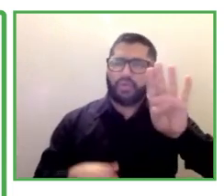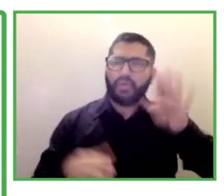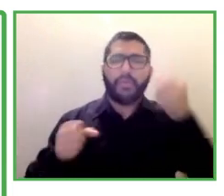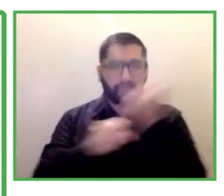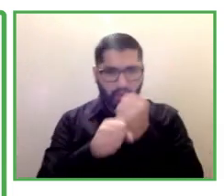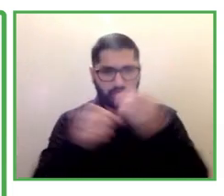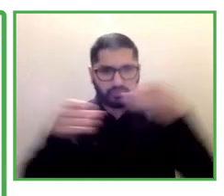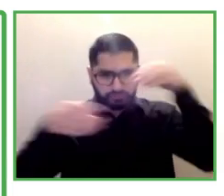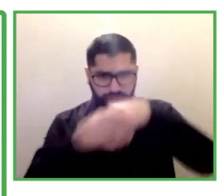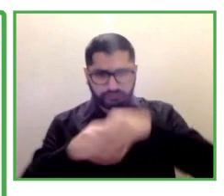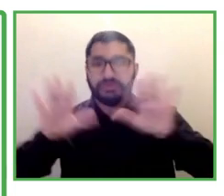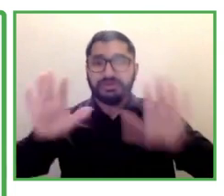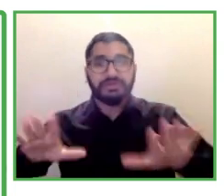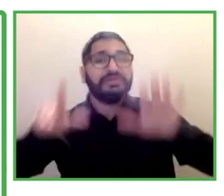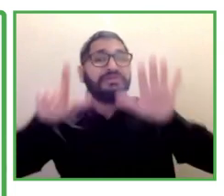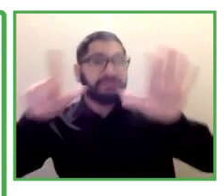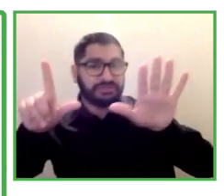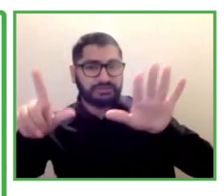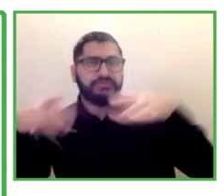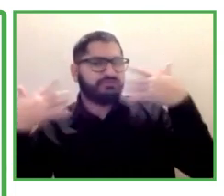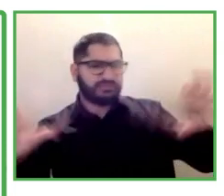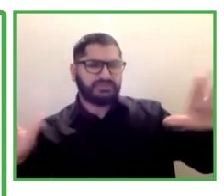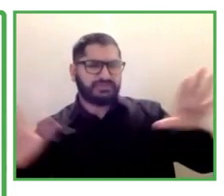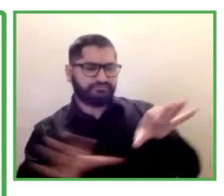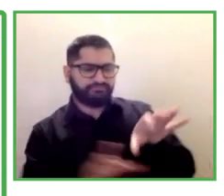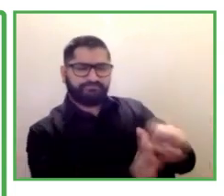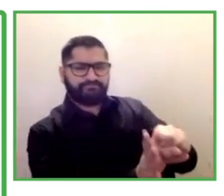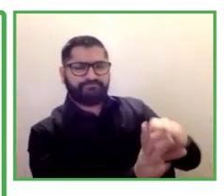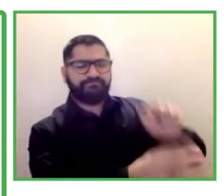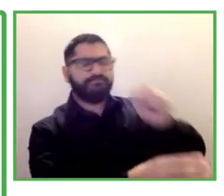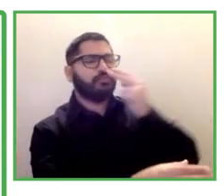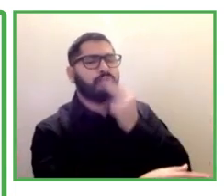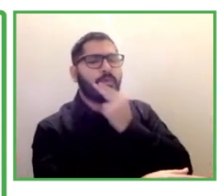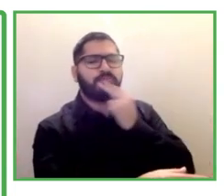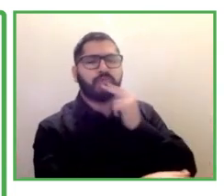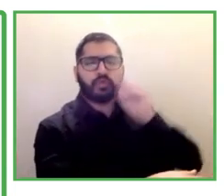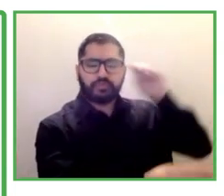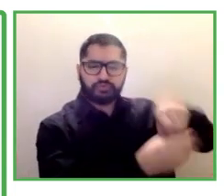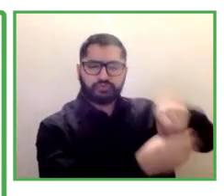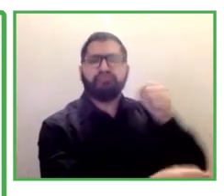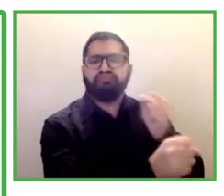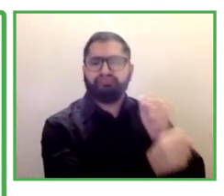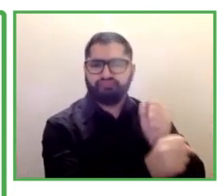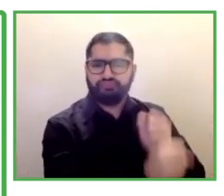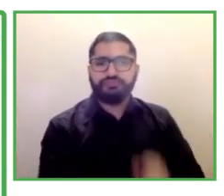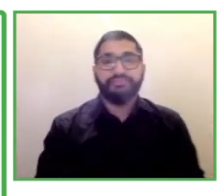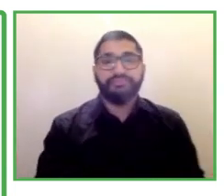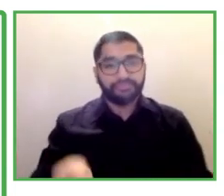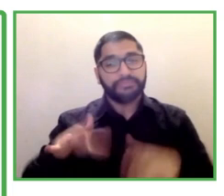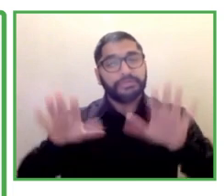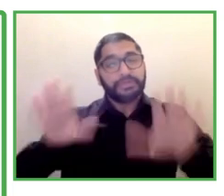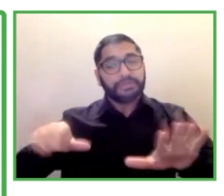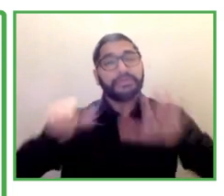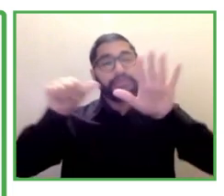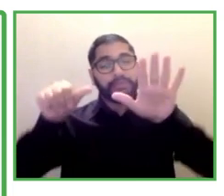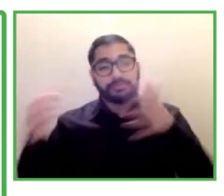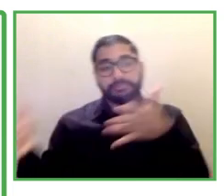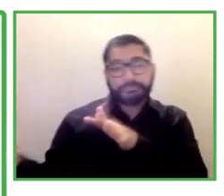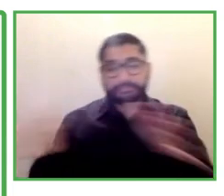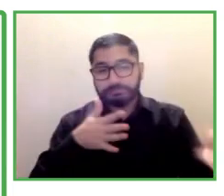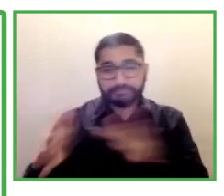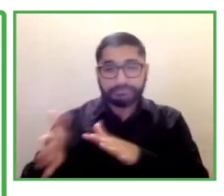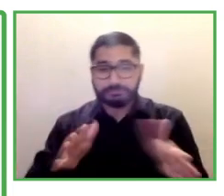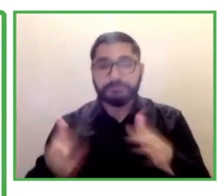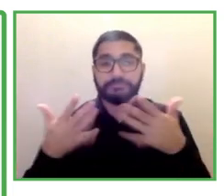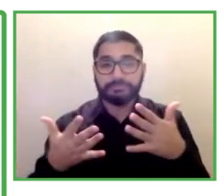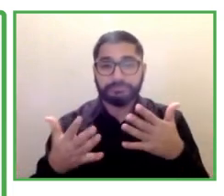end of June. One thing that we have learned that I would share as far as our virtual format is it is difficult